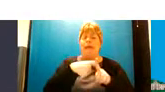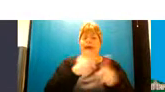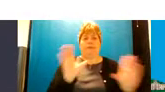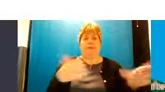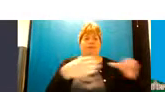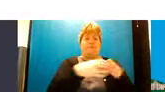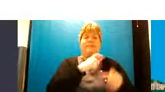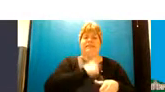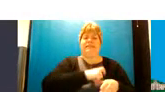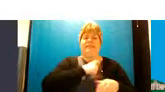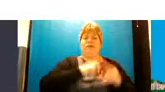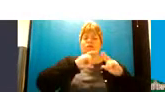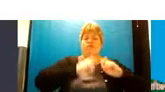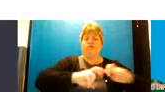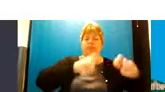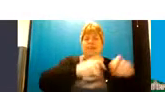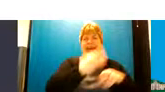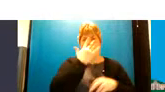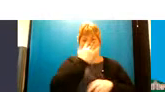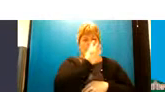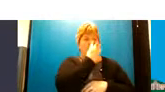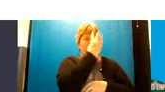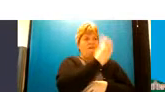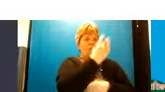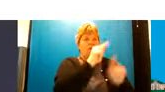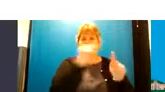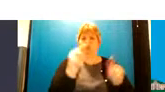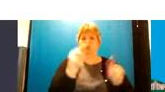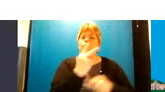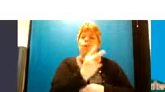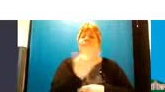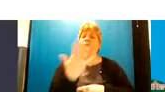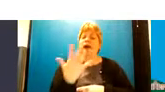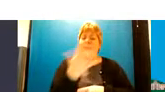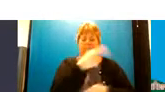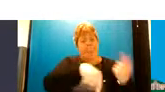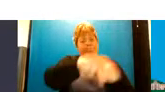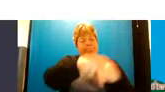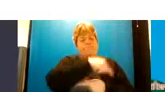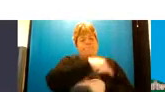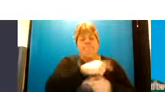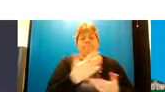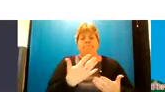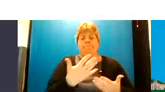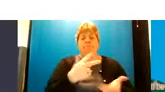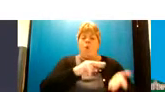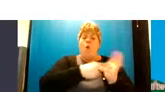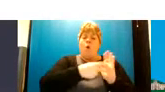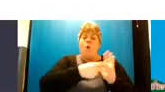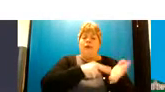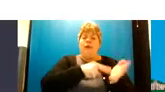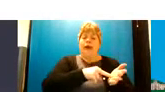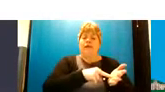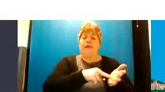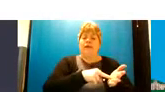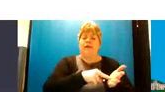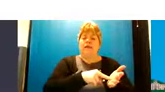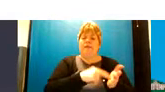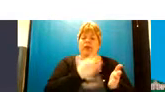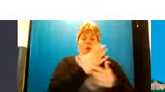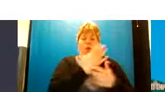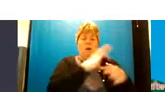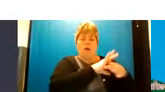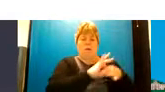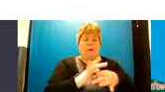researchers aged between 14 and 25 and they um an organization that they they work together they